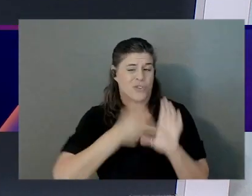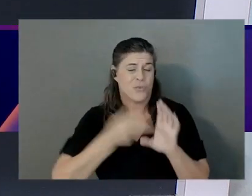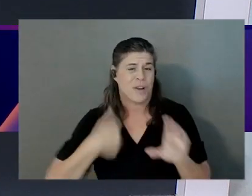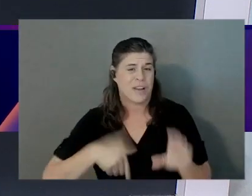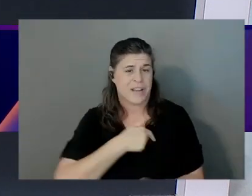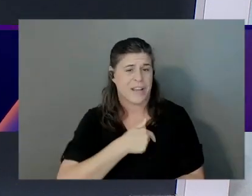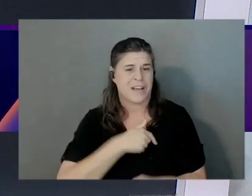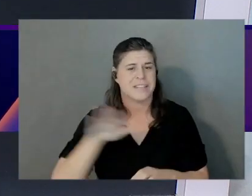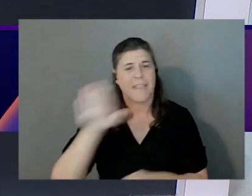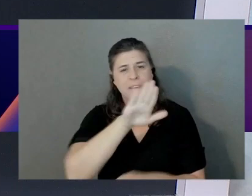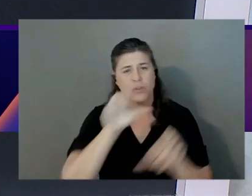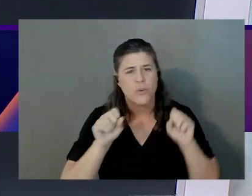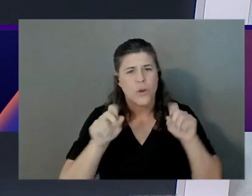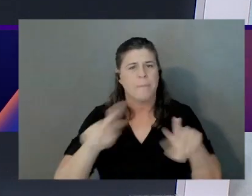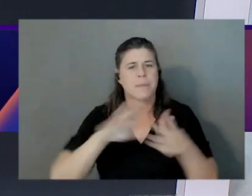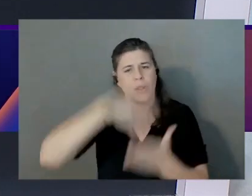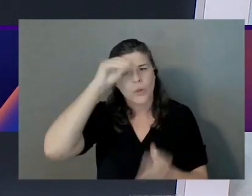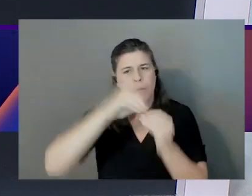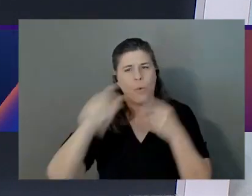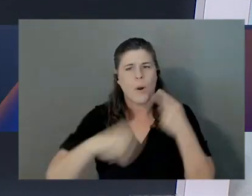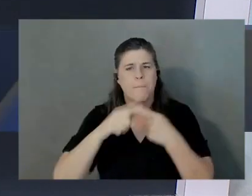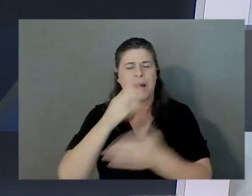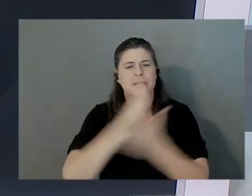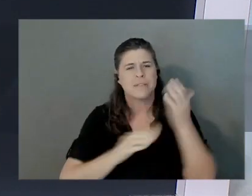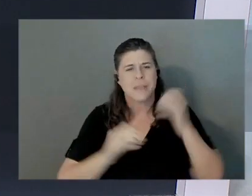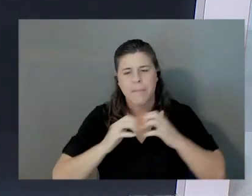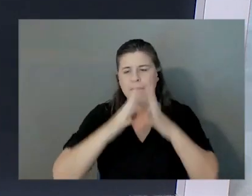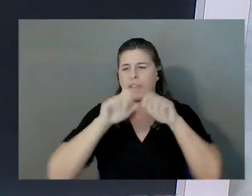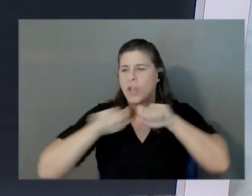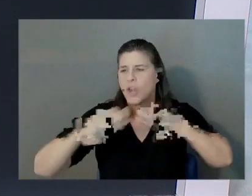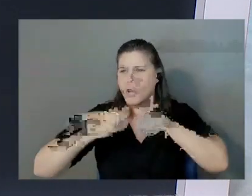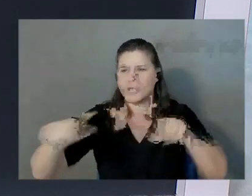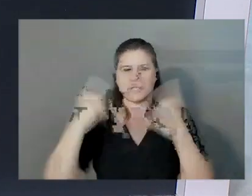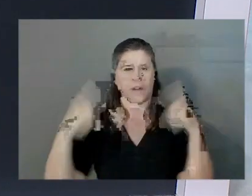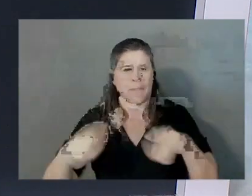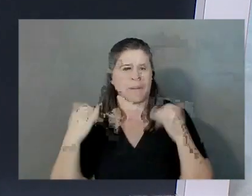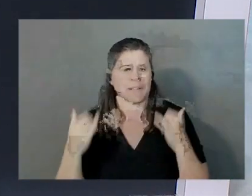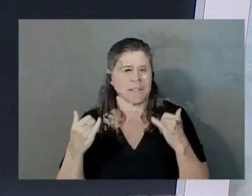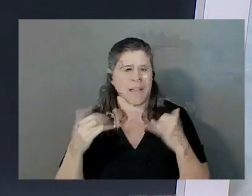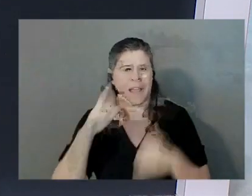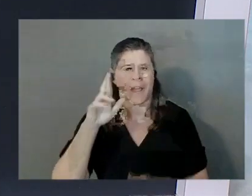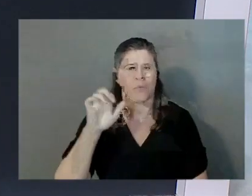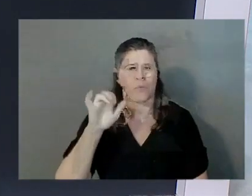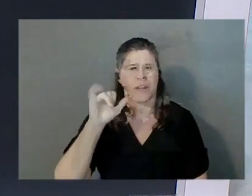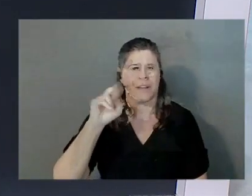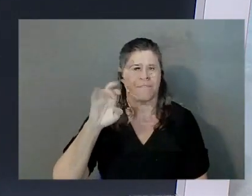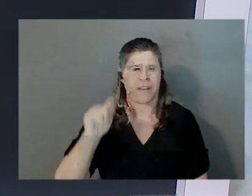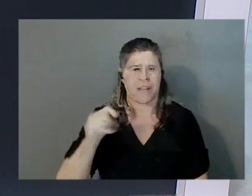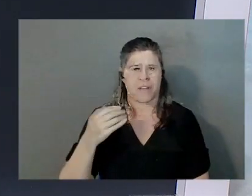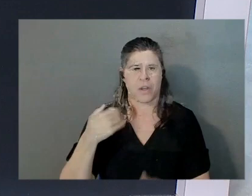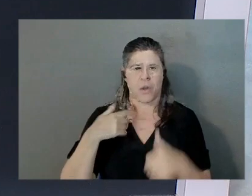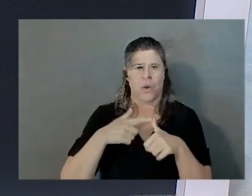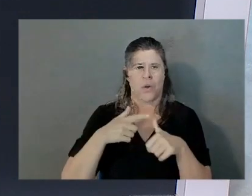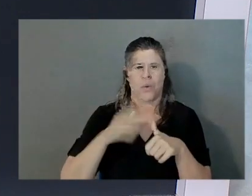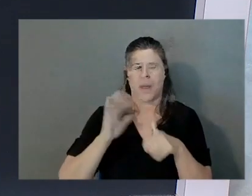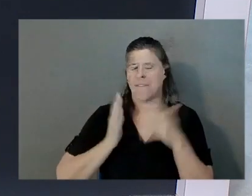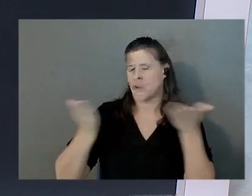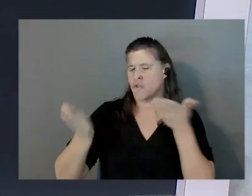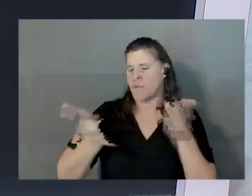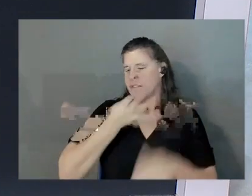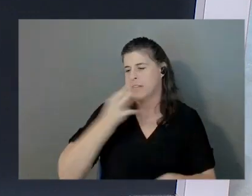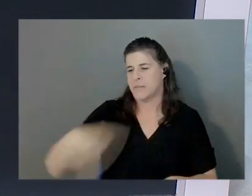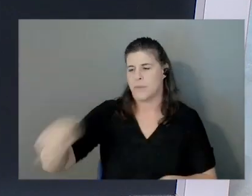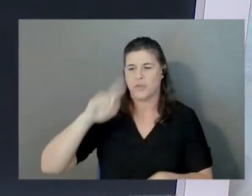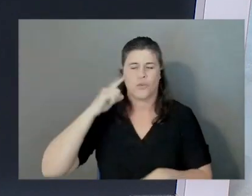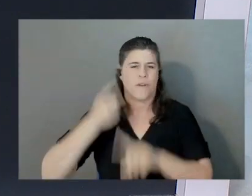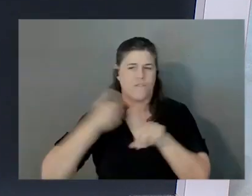opportunity to learn more about some of the launches that are happening here. Today at reInvent, we have our service experts. You'll hear from them directly.